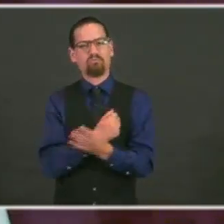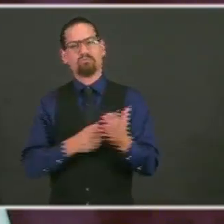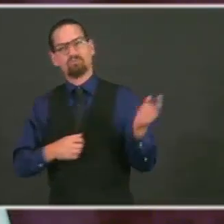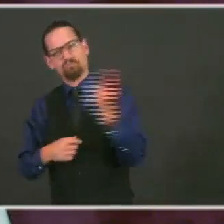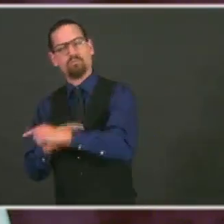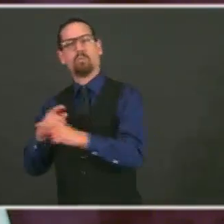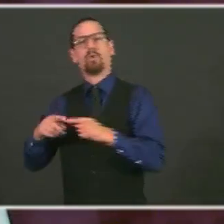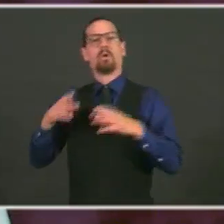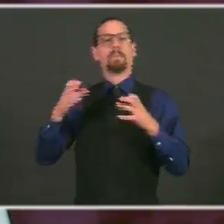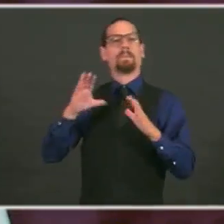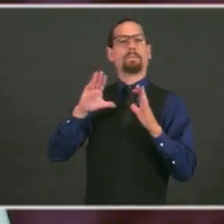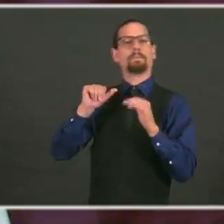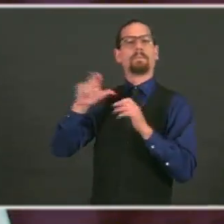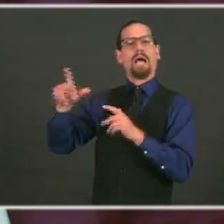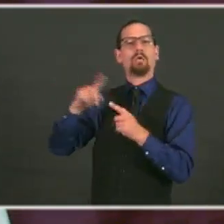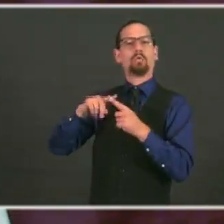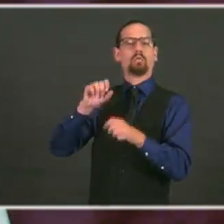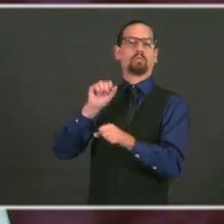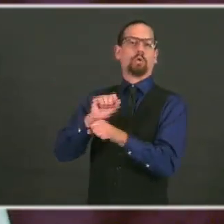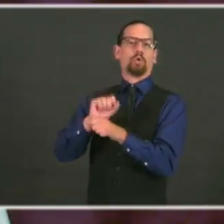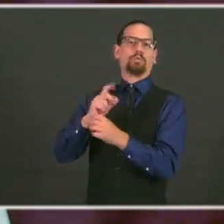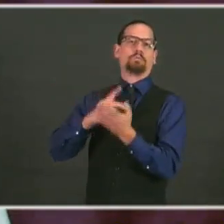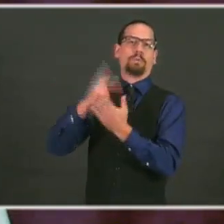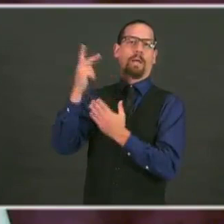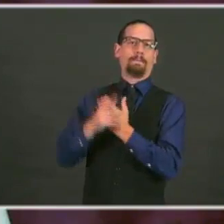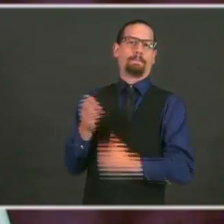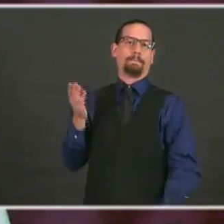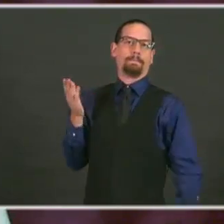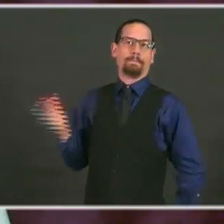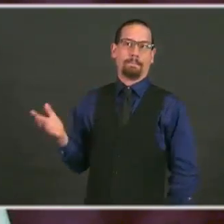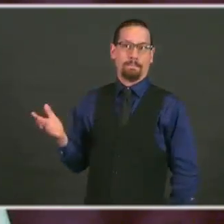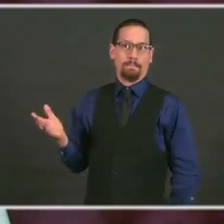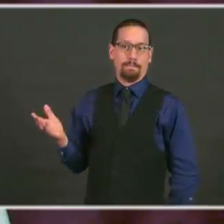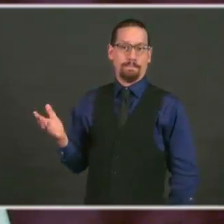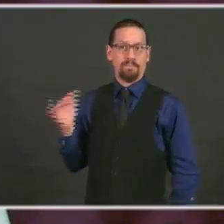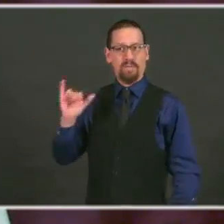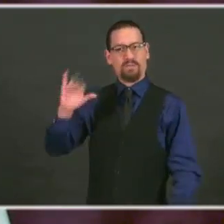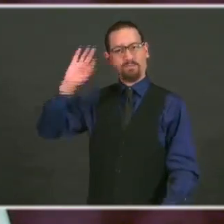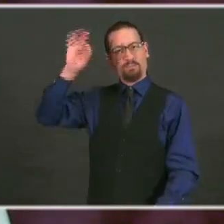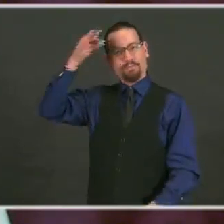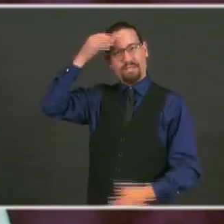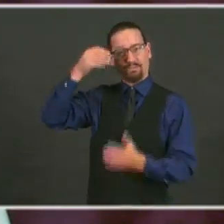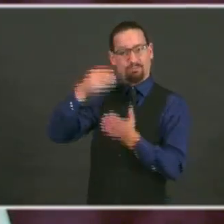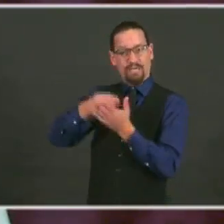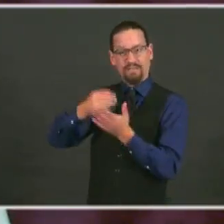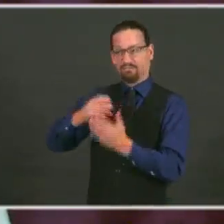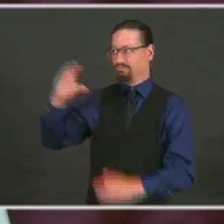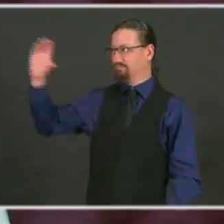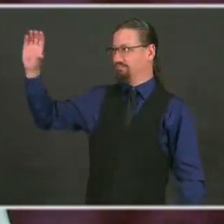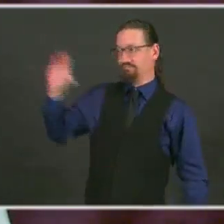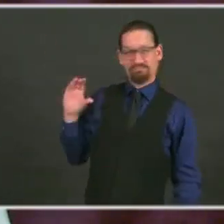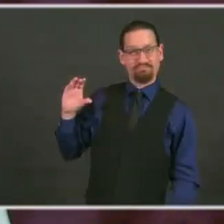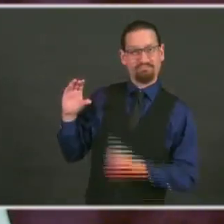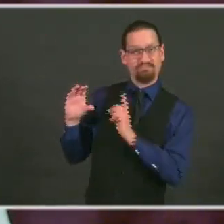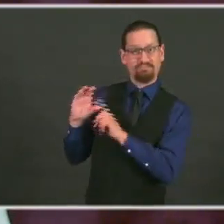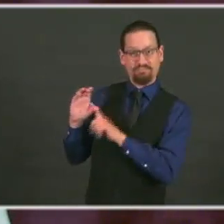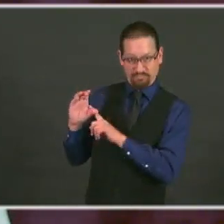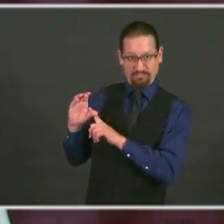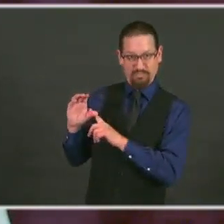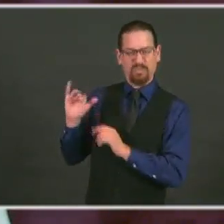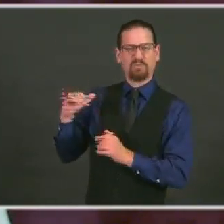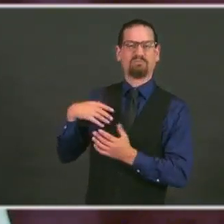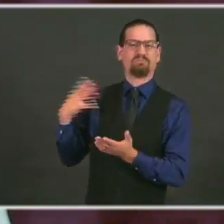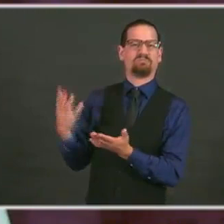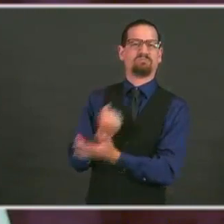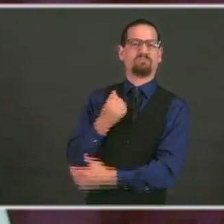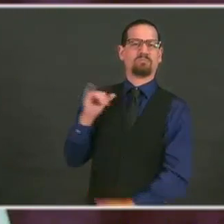Back to Work program. We are using our federal stimulus dollars to pay for the training. So the training will be free